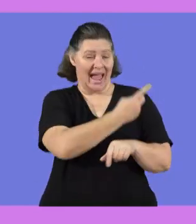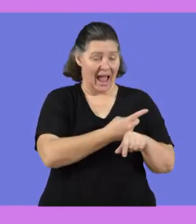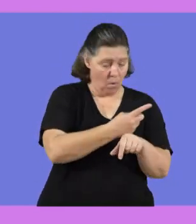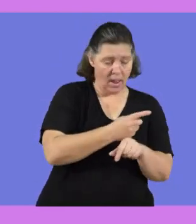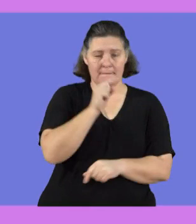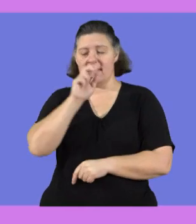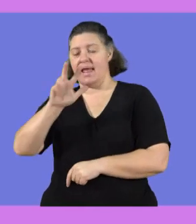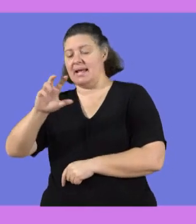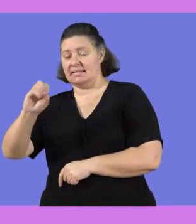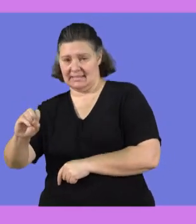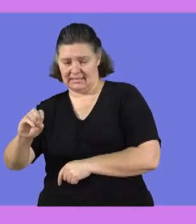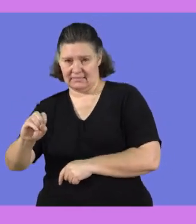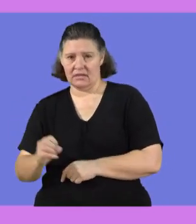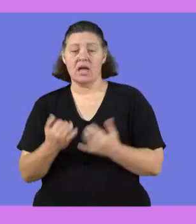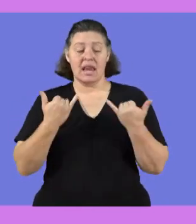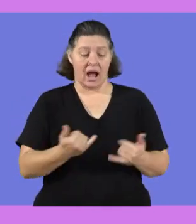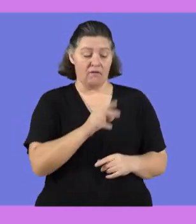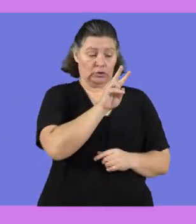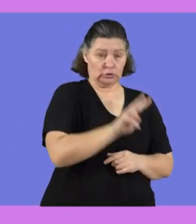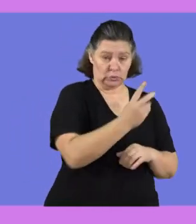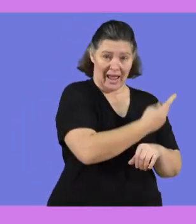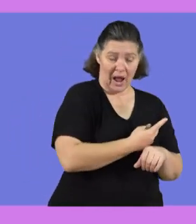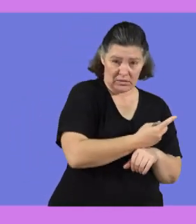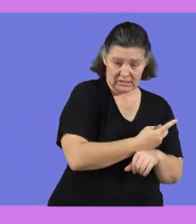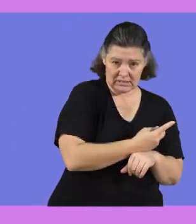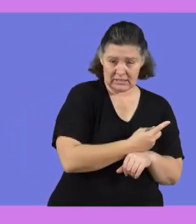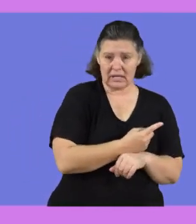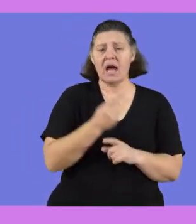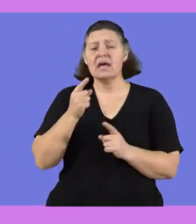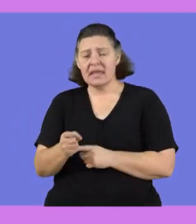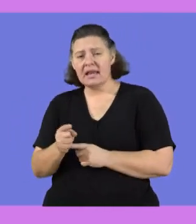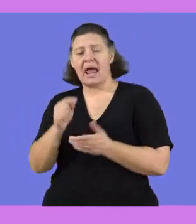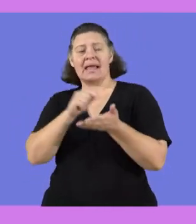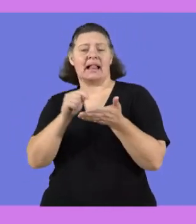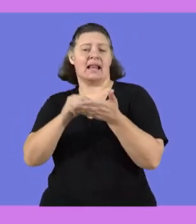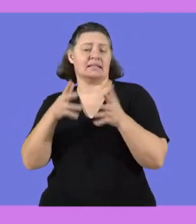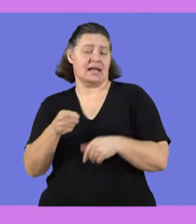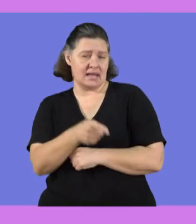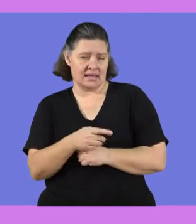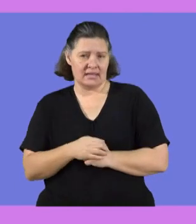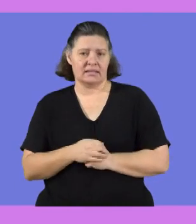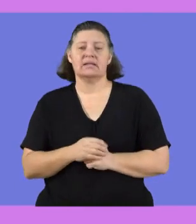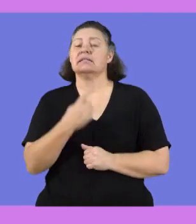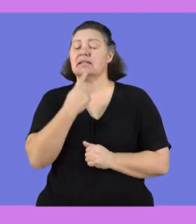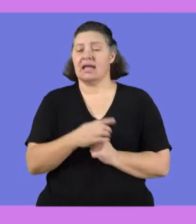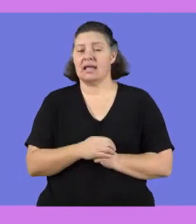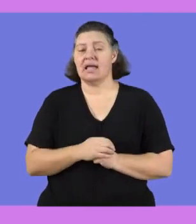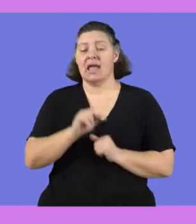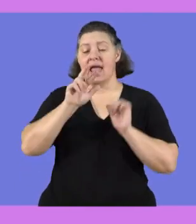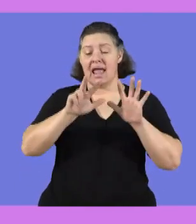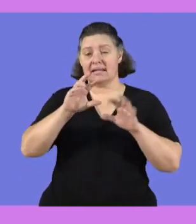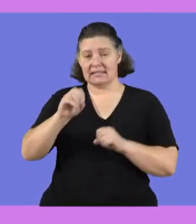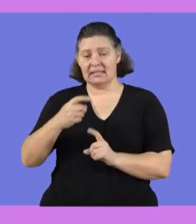hour, we said it's 80 rent. And then we are saying for two hours, may you please press the calculator with me.